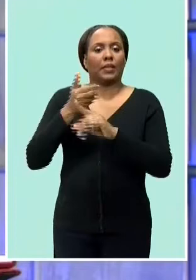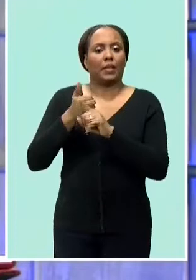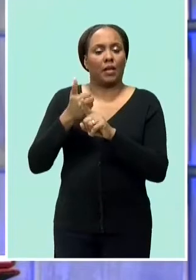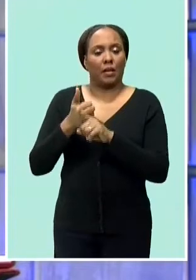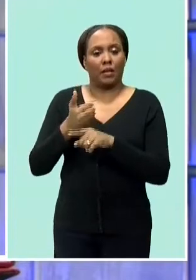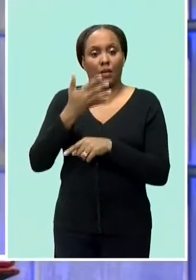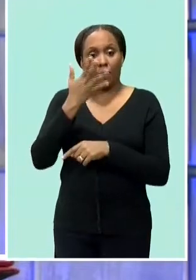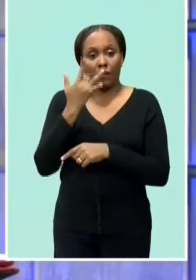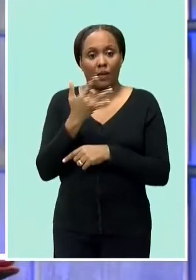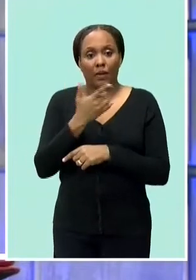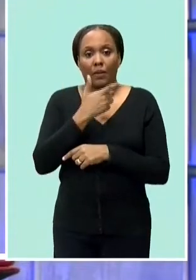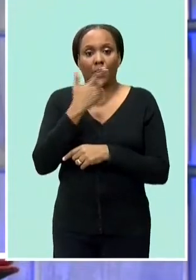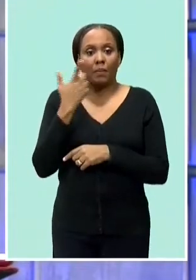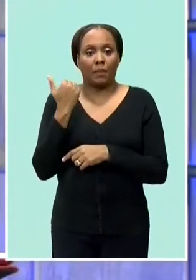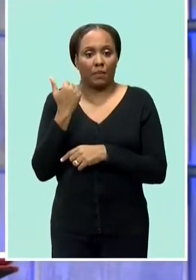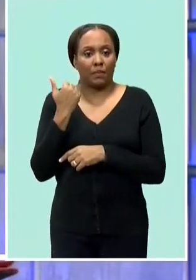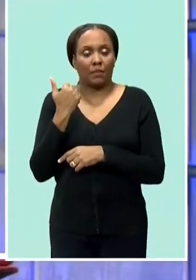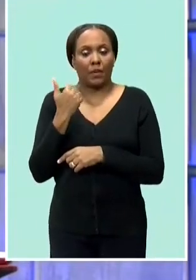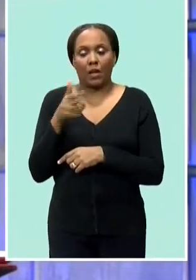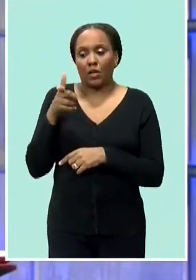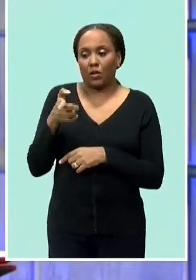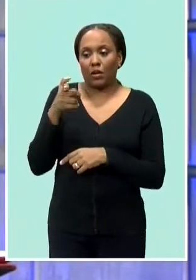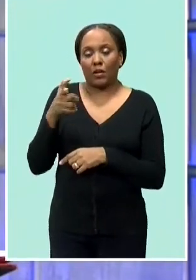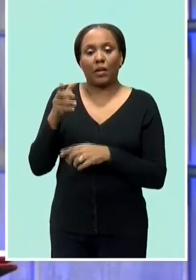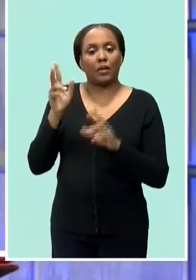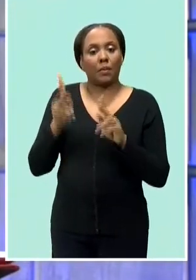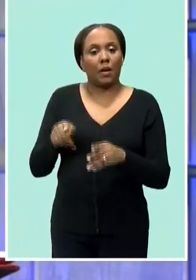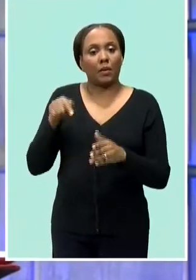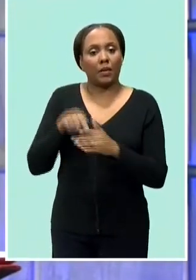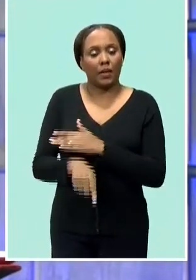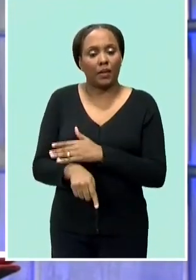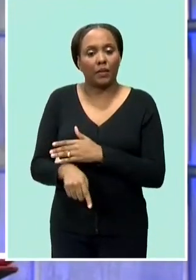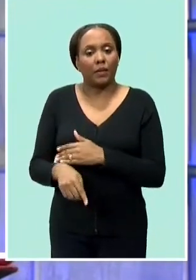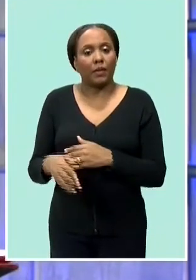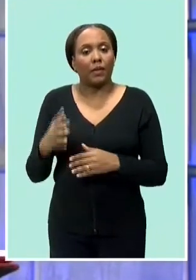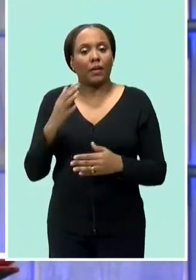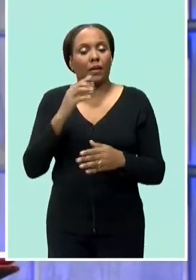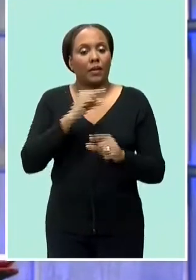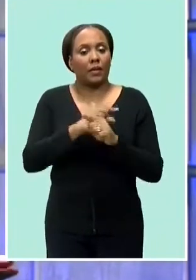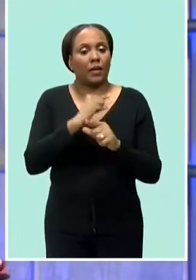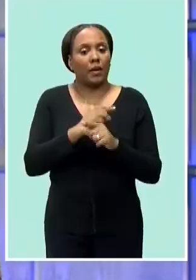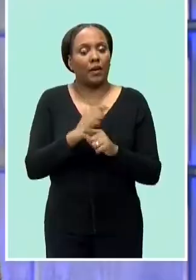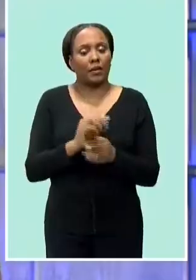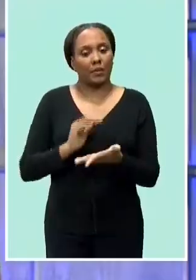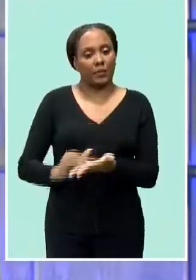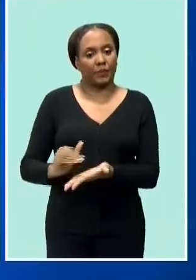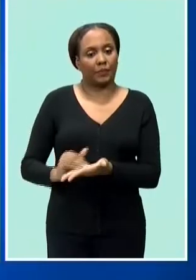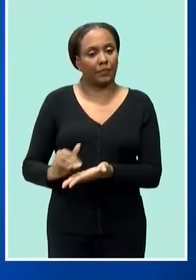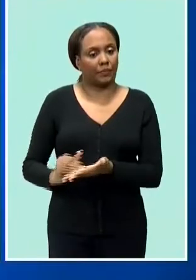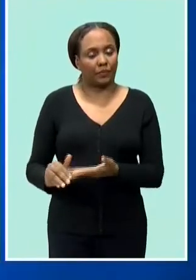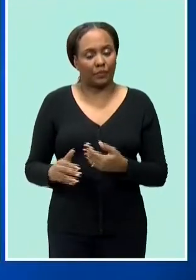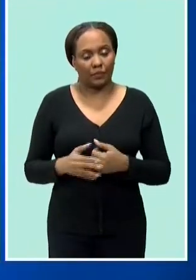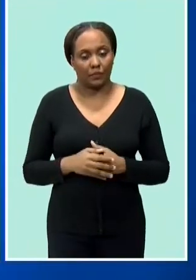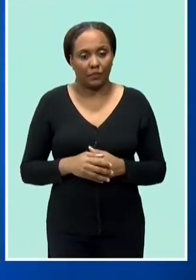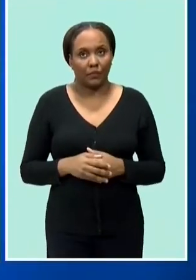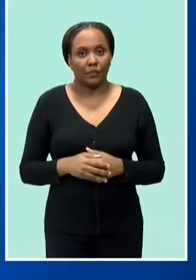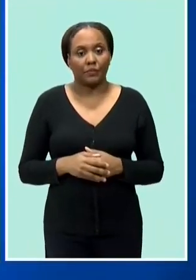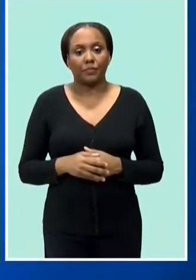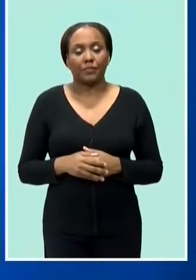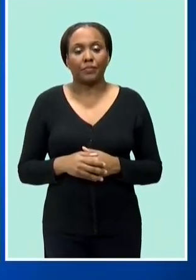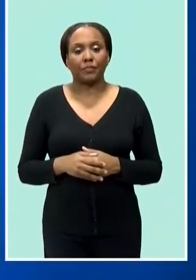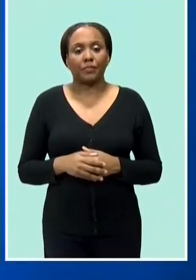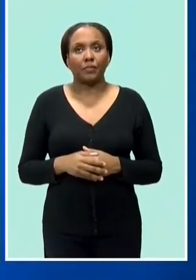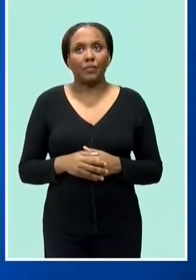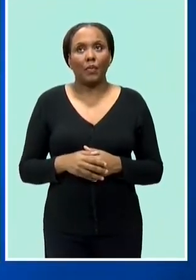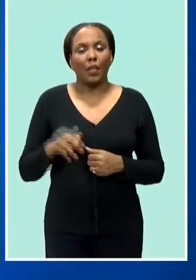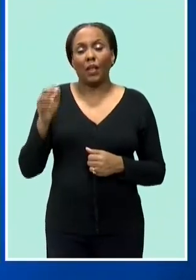guards last week now the guards have since been taken off frontline duty we have a report from tvg midway into a 48